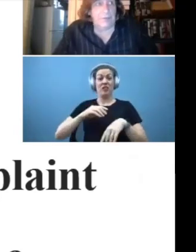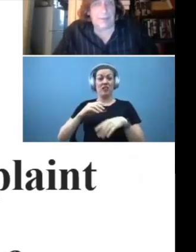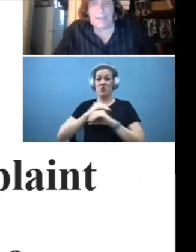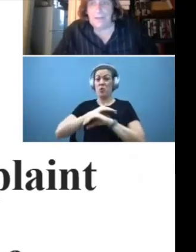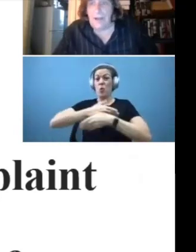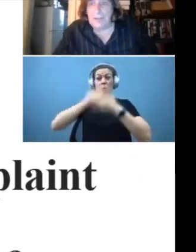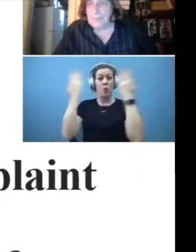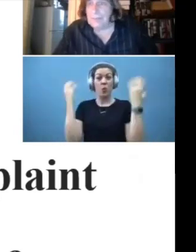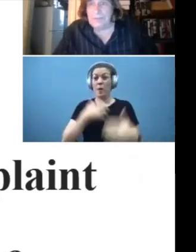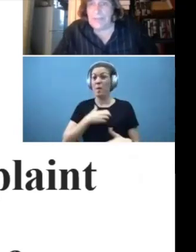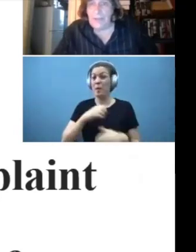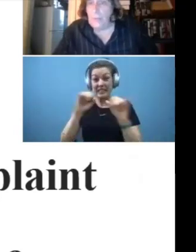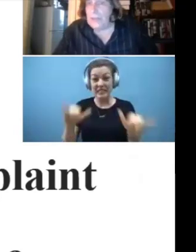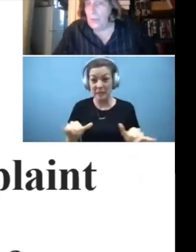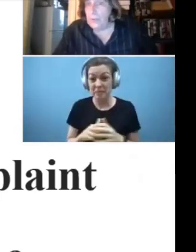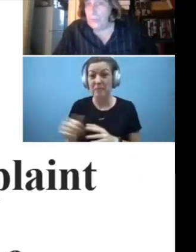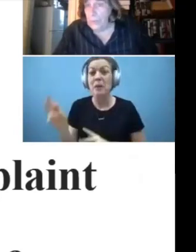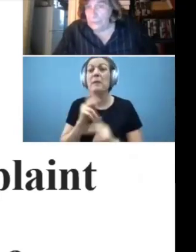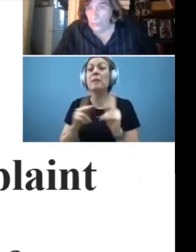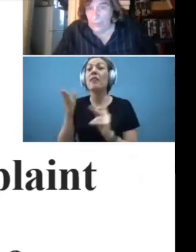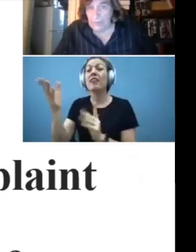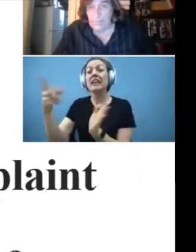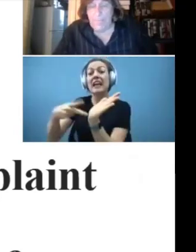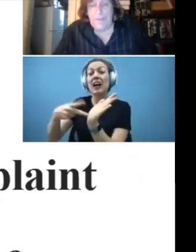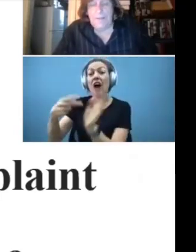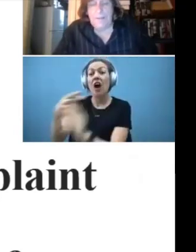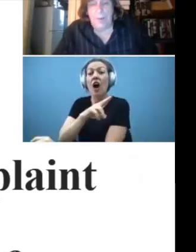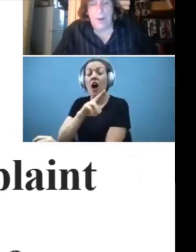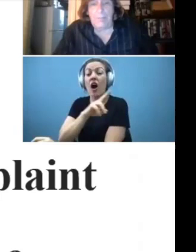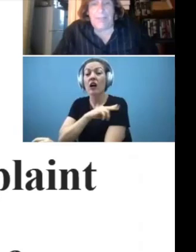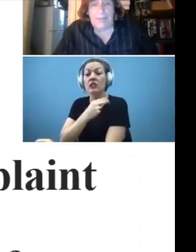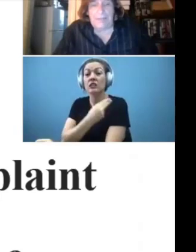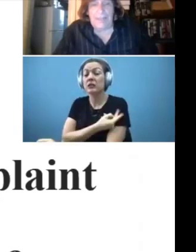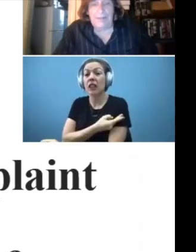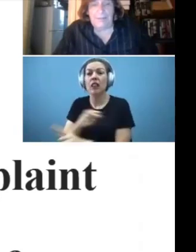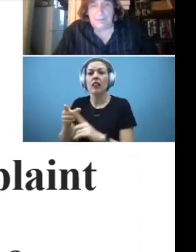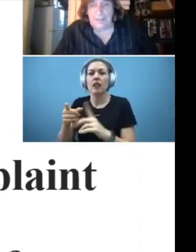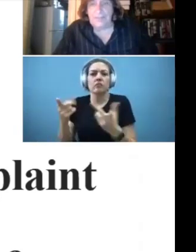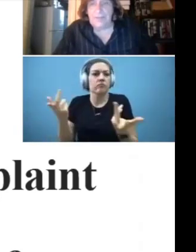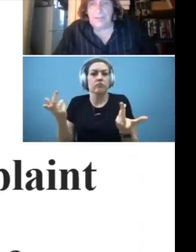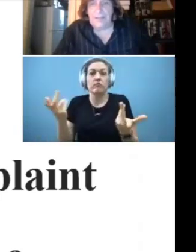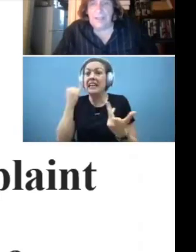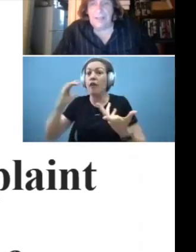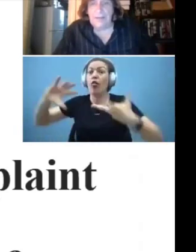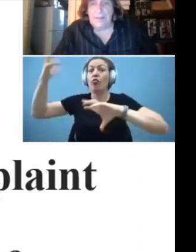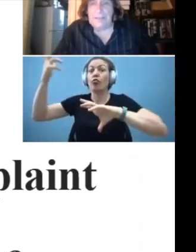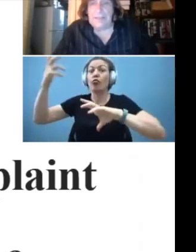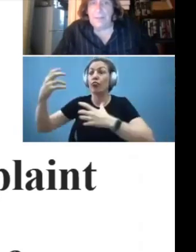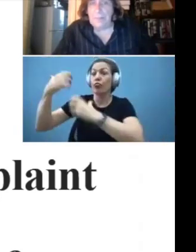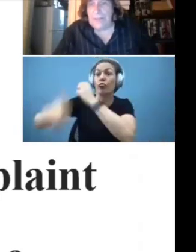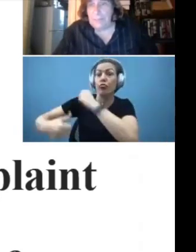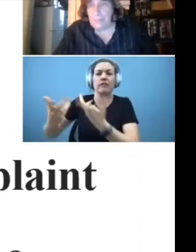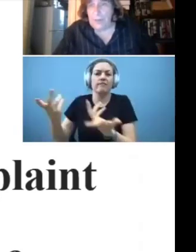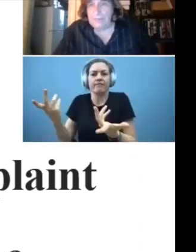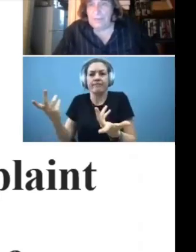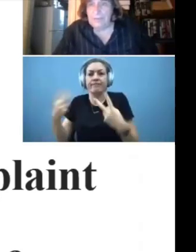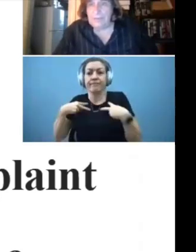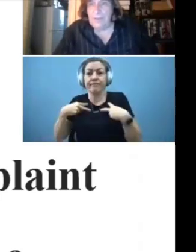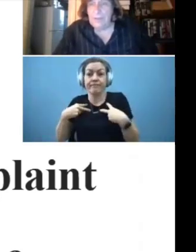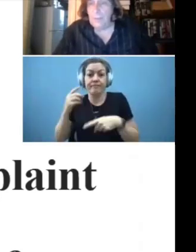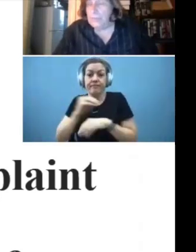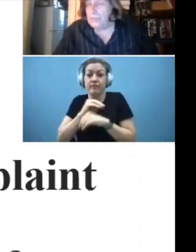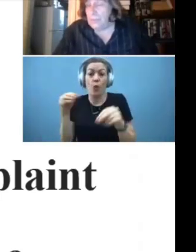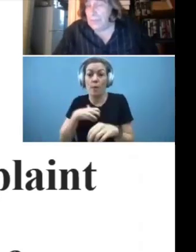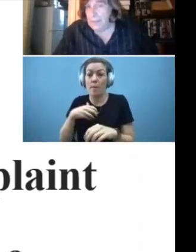who were in psychiatric hospitals had no recourse whatsoever. Bob advocated successfully and the complaint process